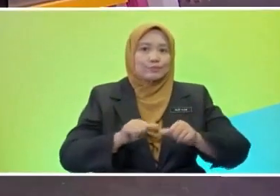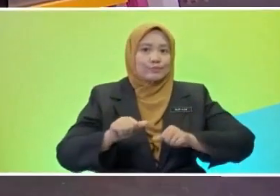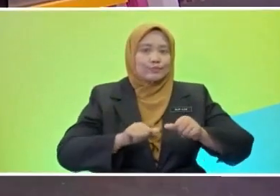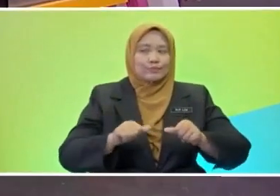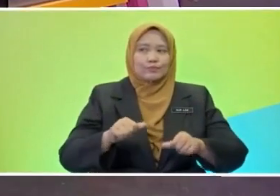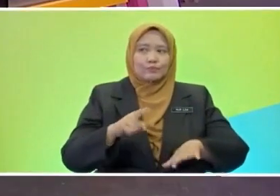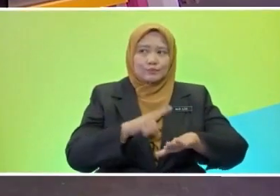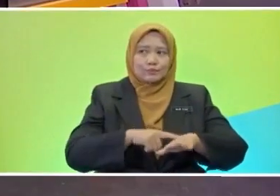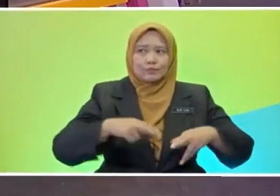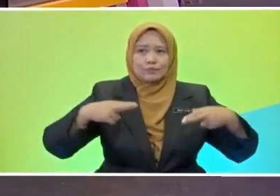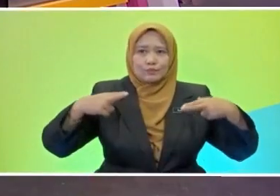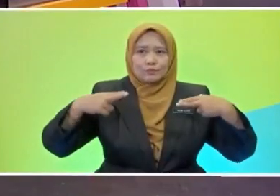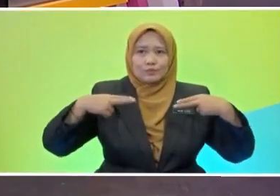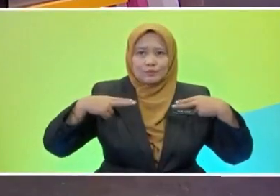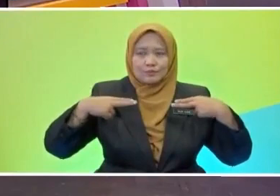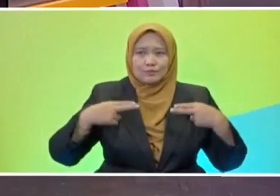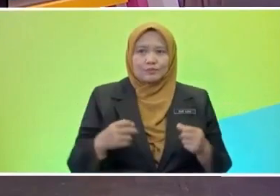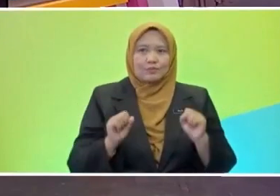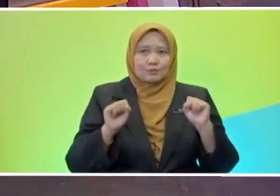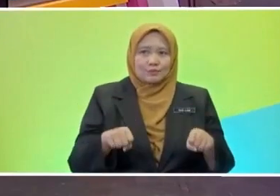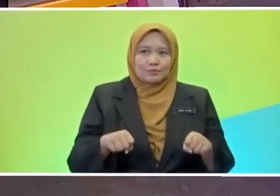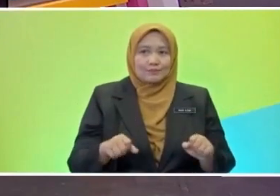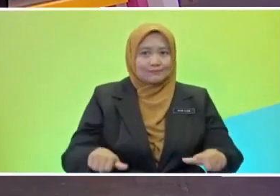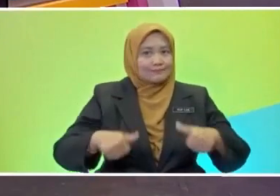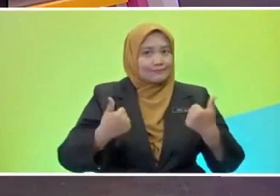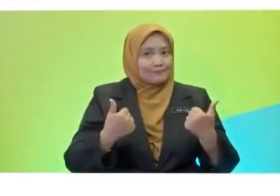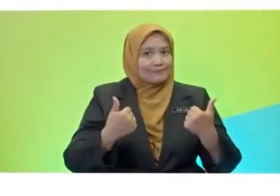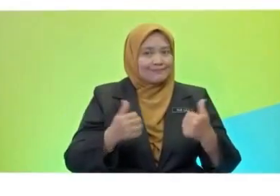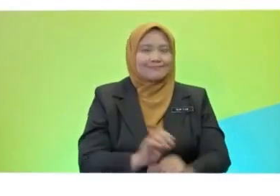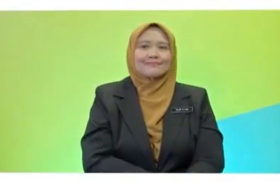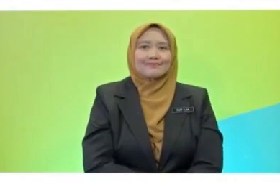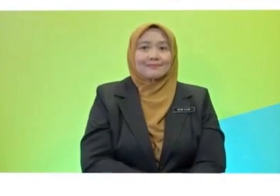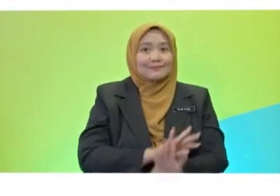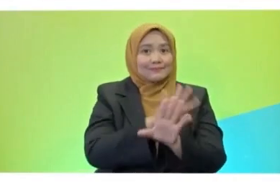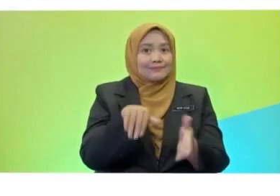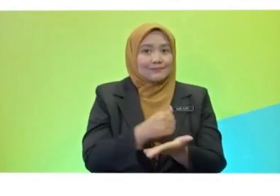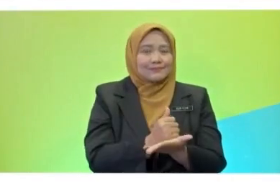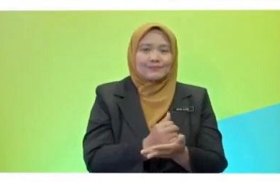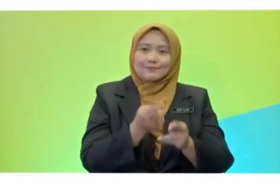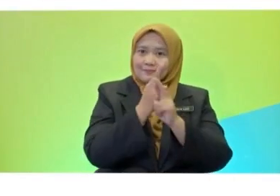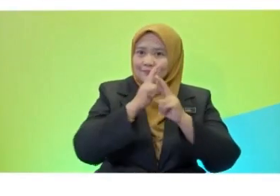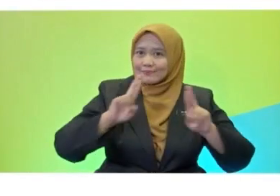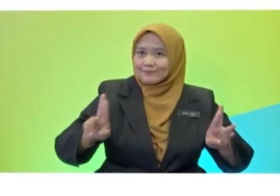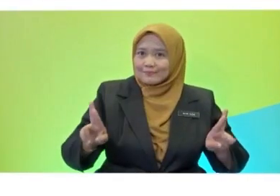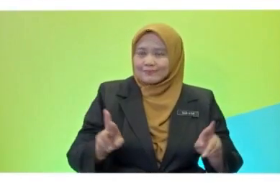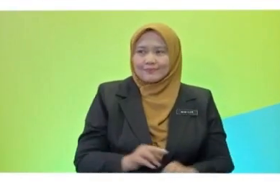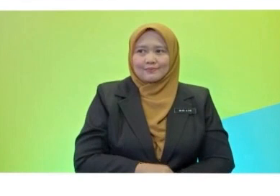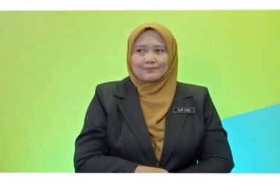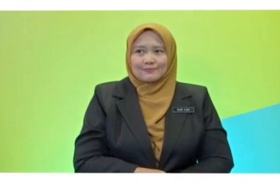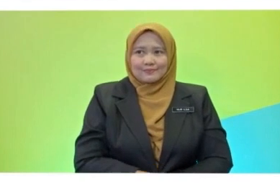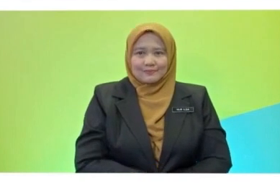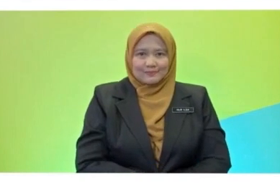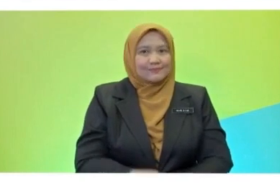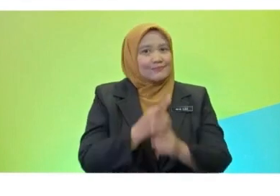Yes, teacher. Can I get a double thumbs up from the students? Are y'all ready? Even the pupils out there watching this program.